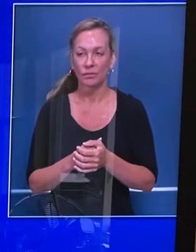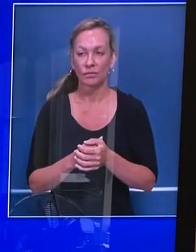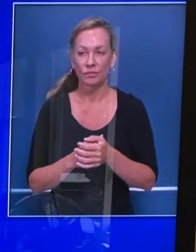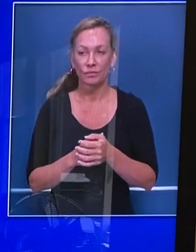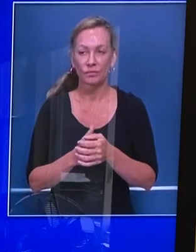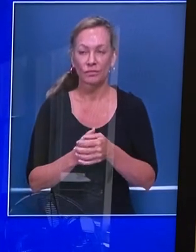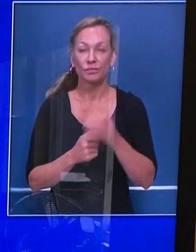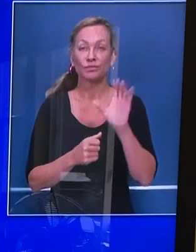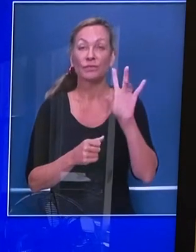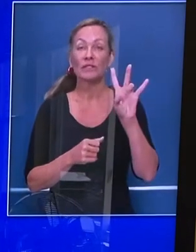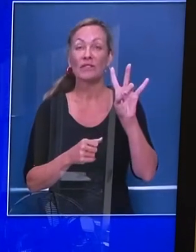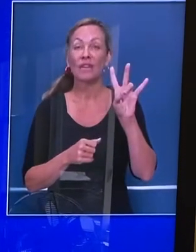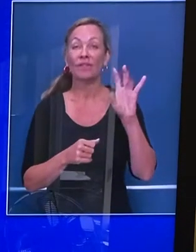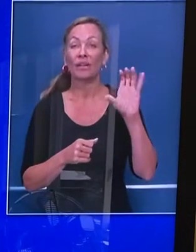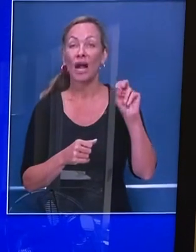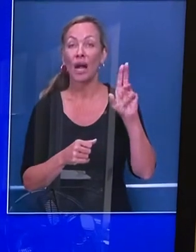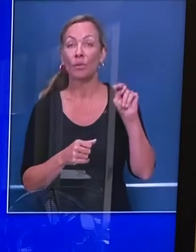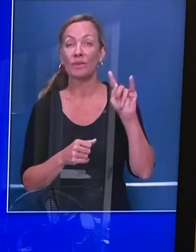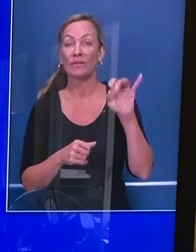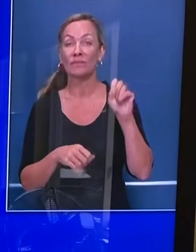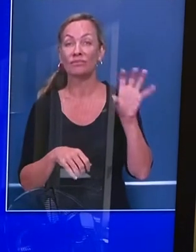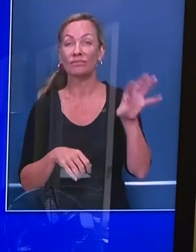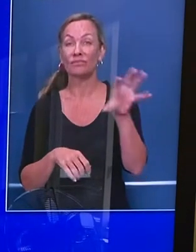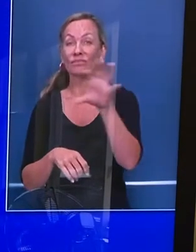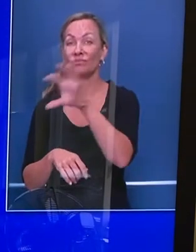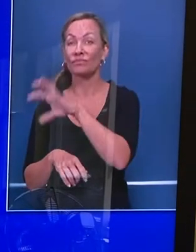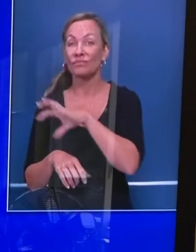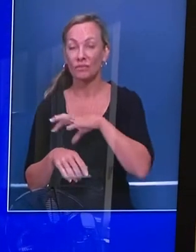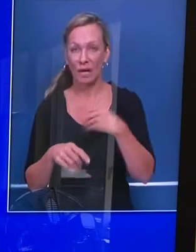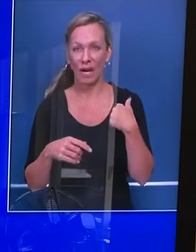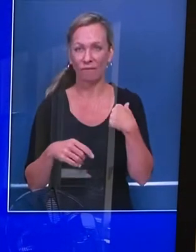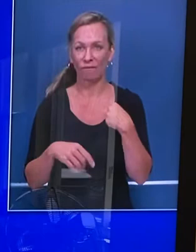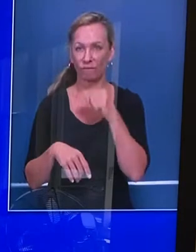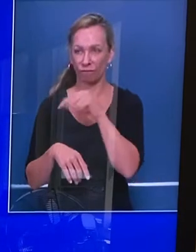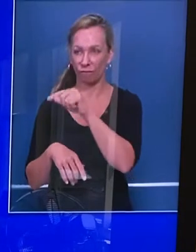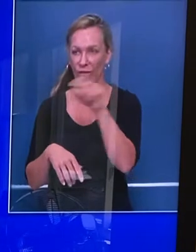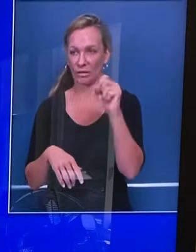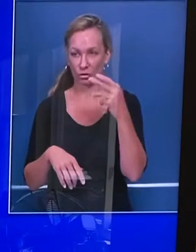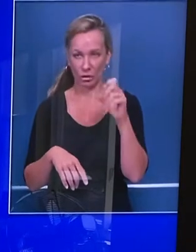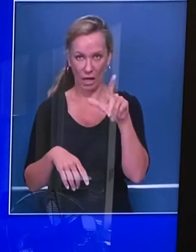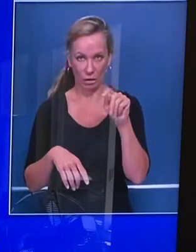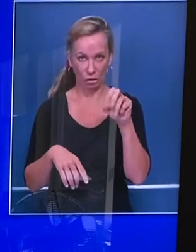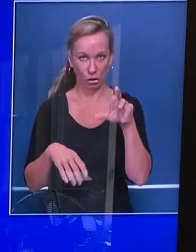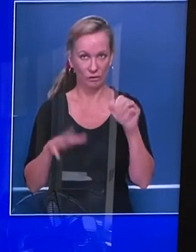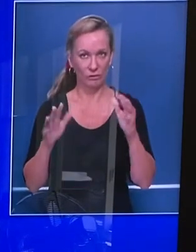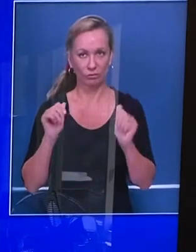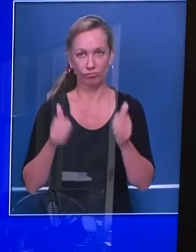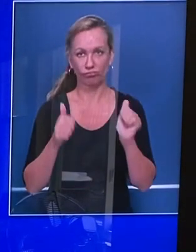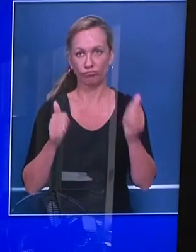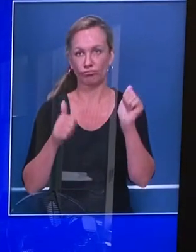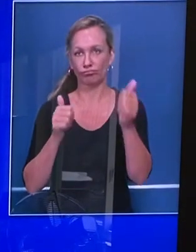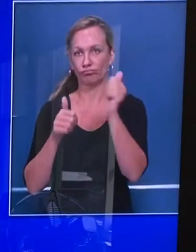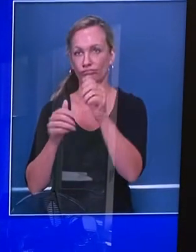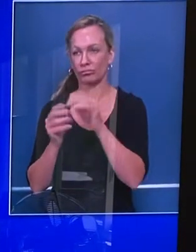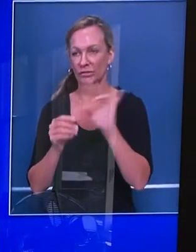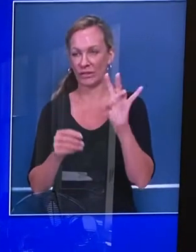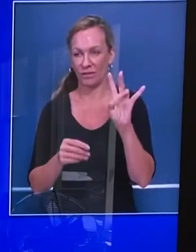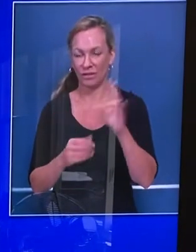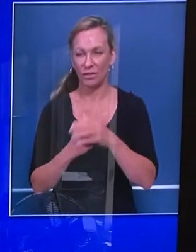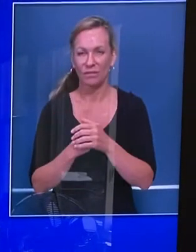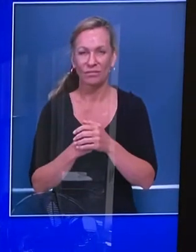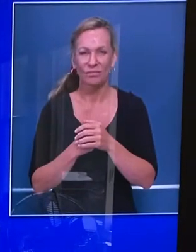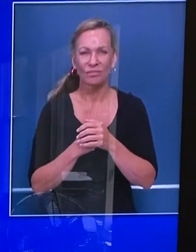specific shelters, about 731 people in those shelters, but over 2,200, 211